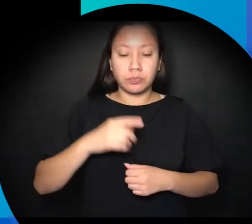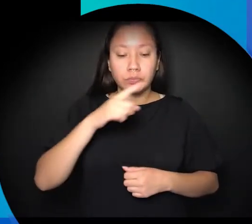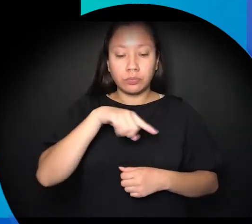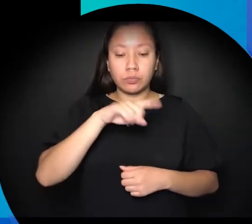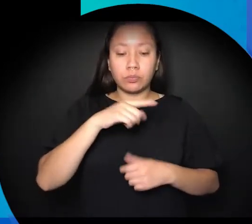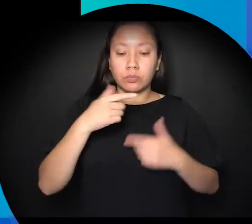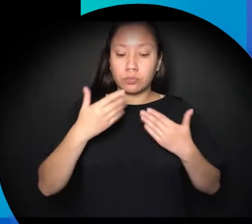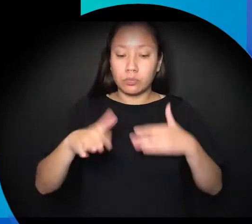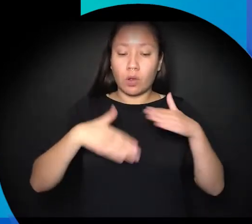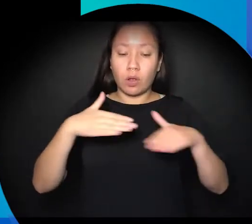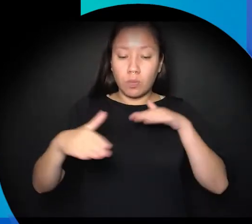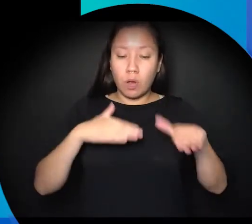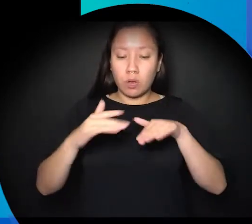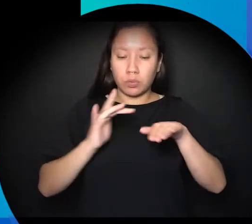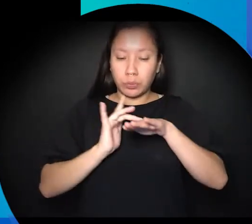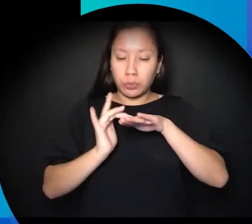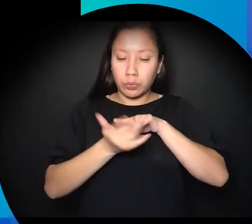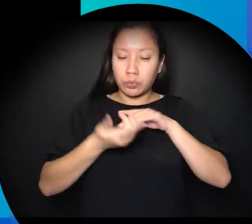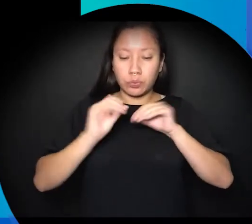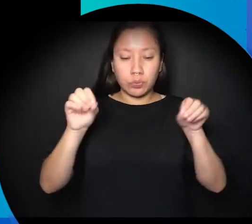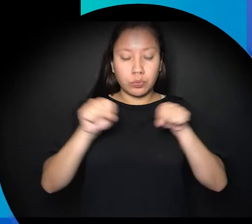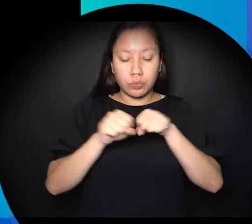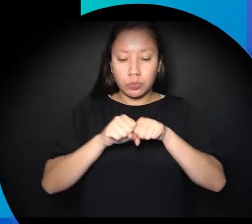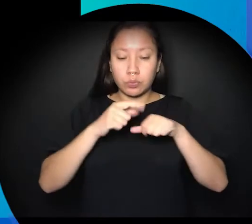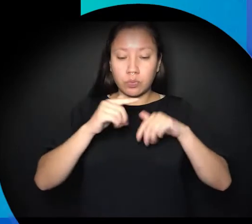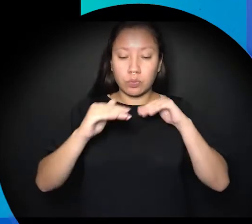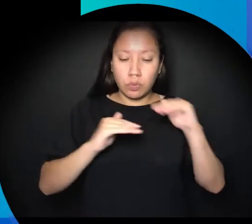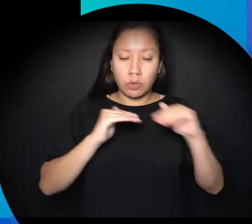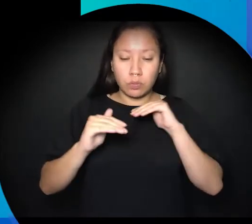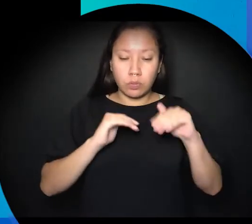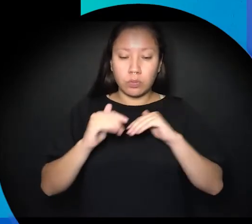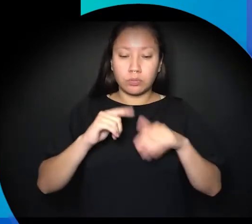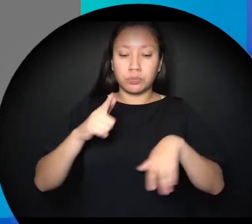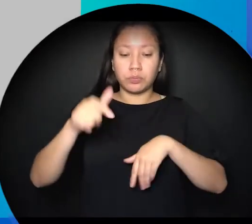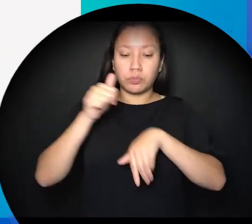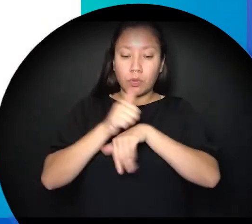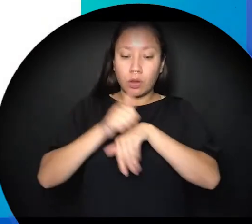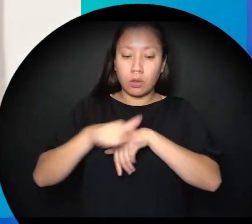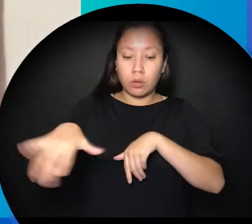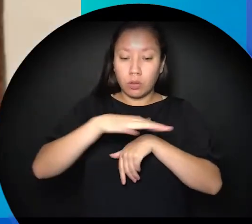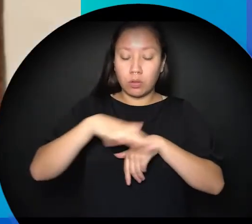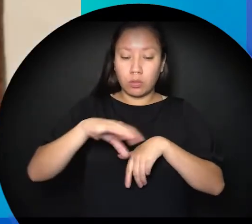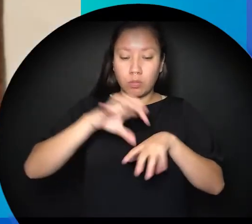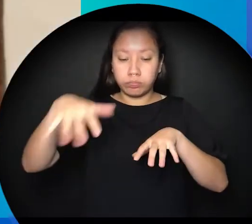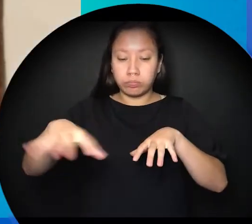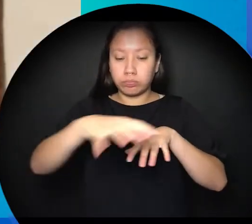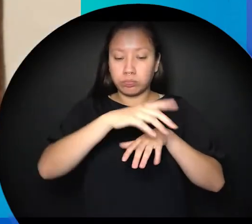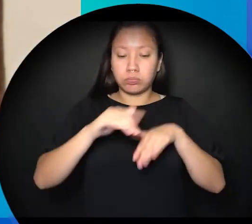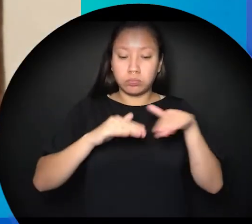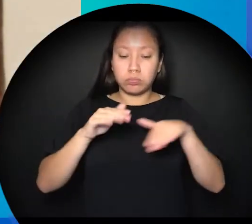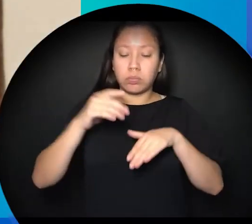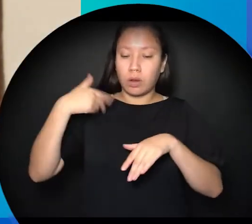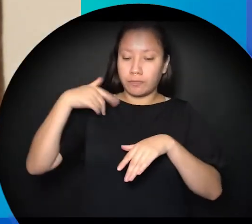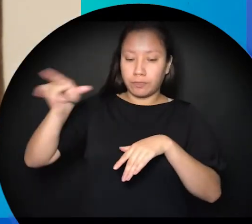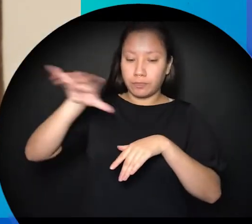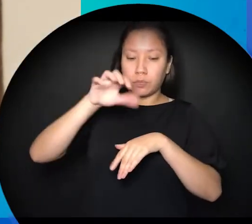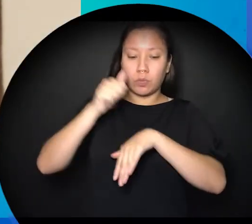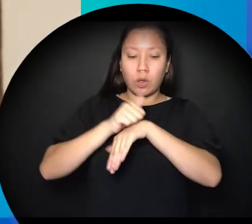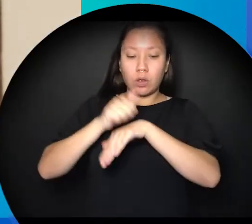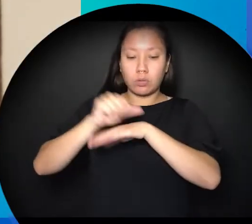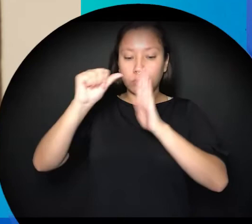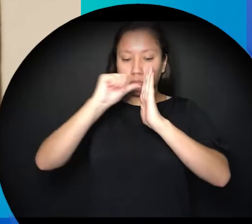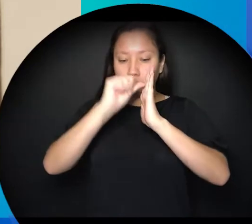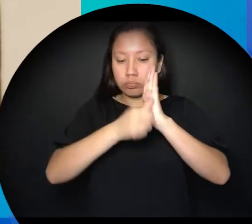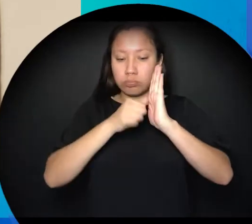home resting up taking the time to surf online for new sneakers every morning she puts down her